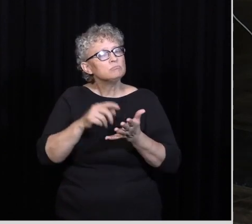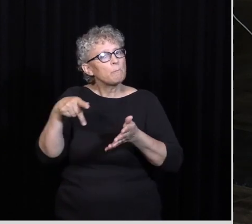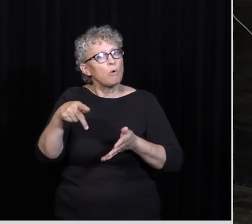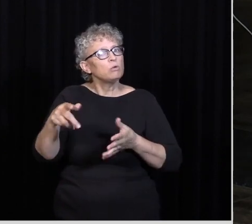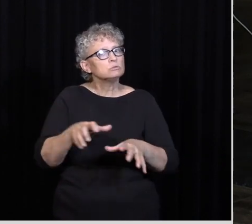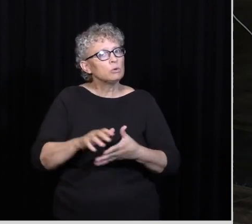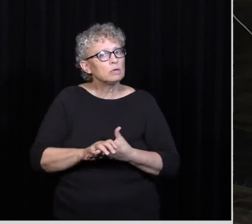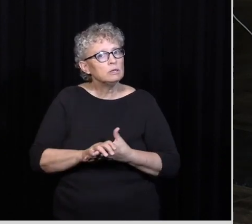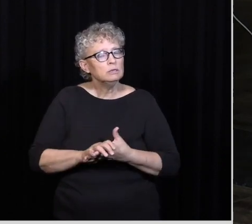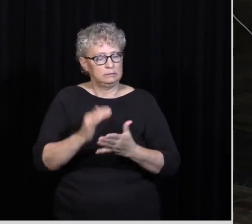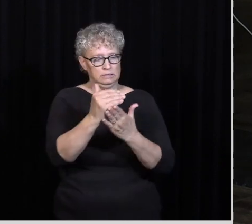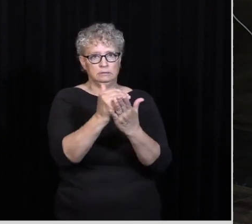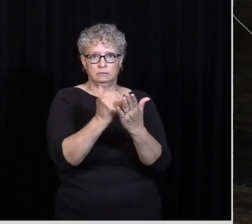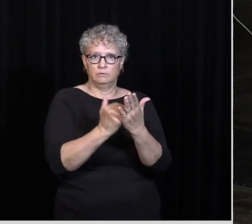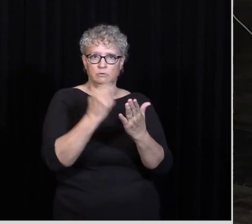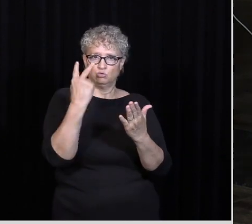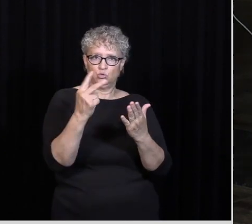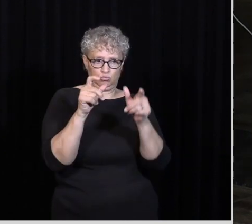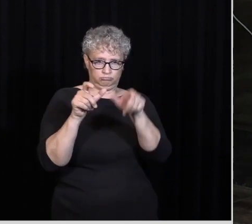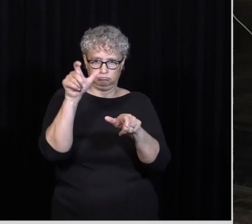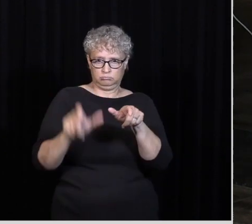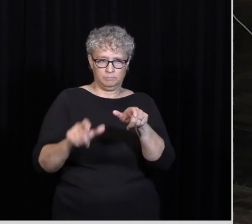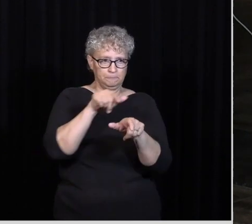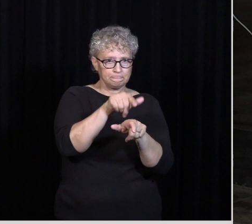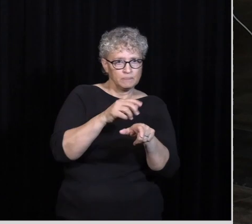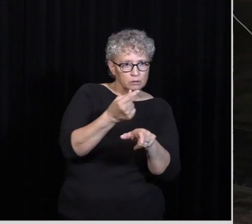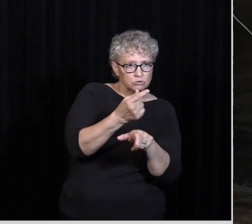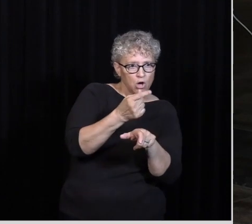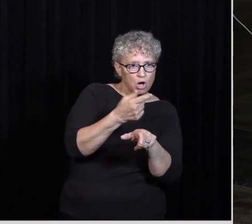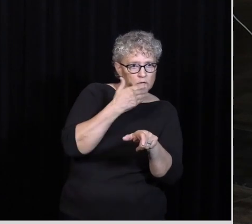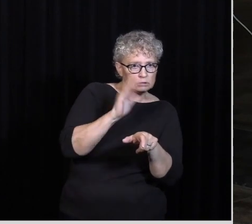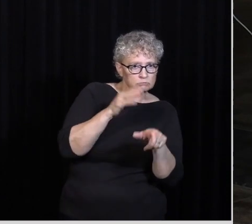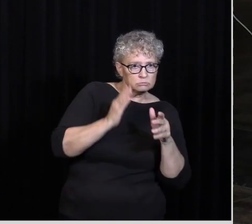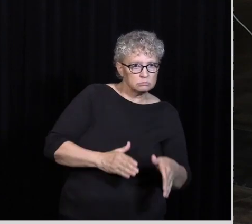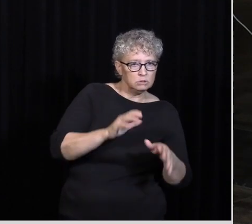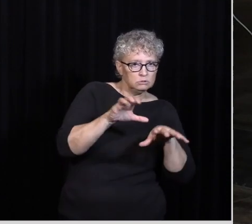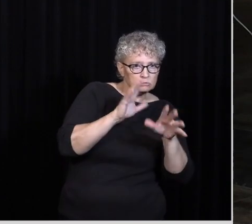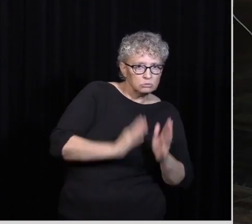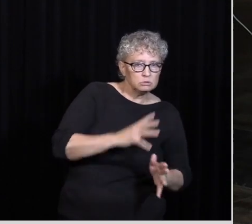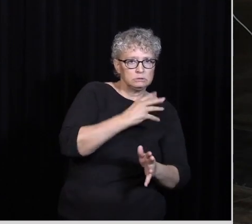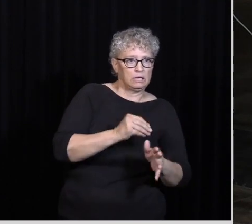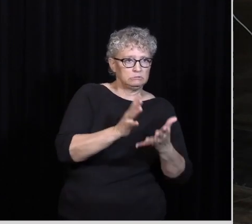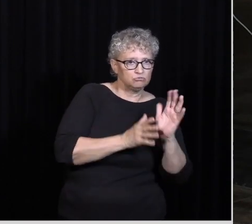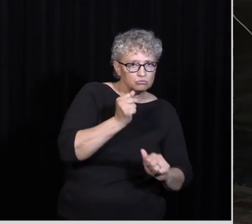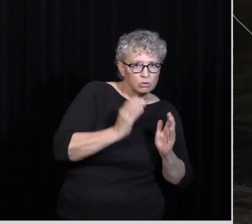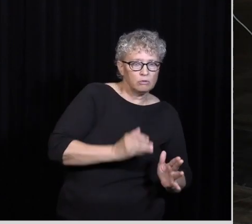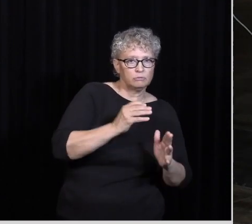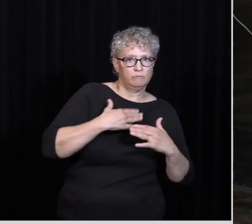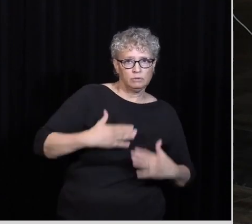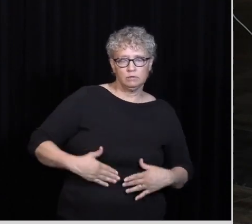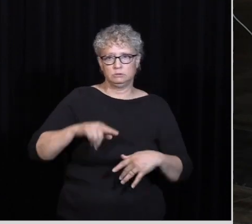a Kind of a list Of two categories On the one hand There's the dogs Evil doers Mutilators of the flesh On the other hand There's a